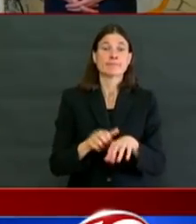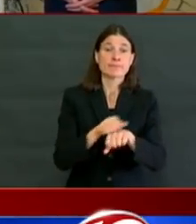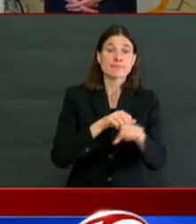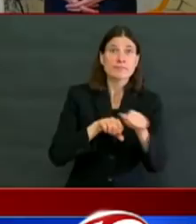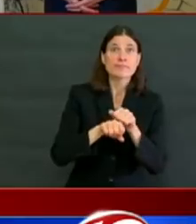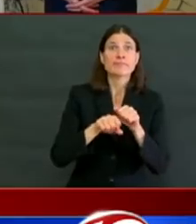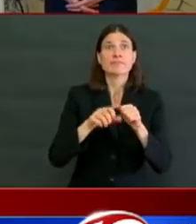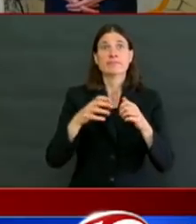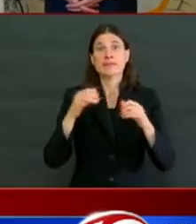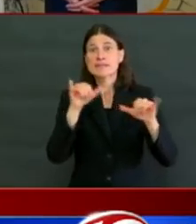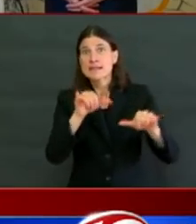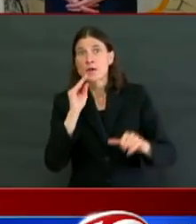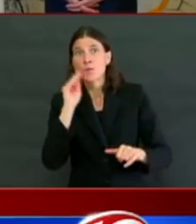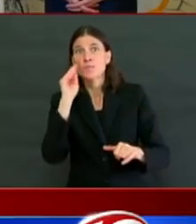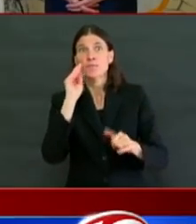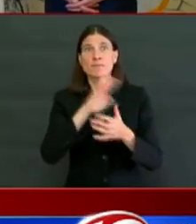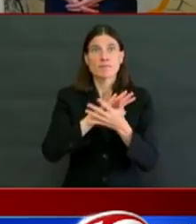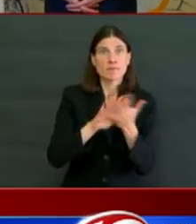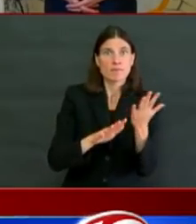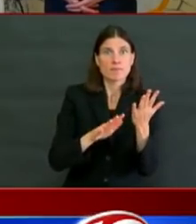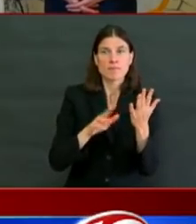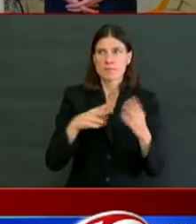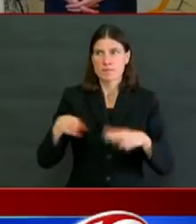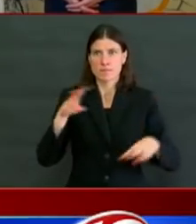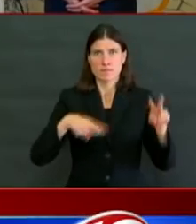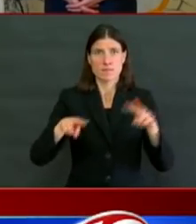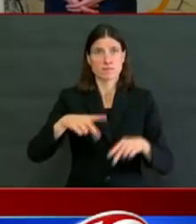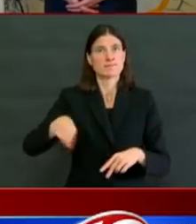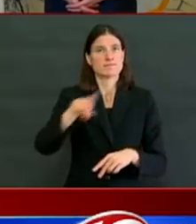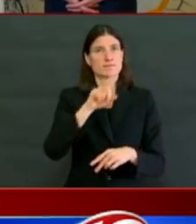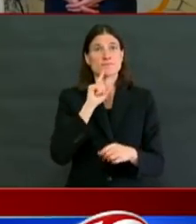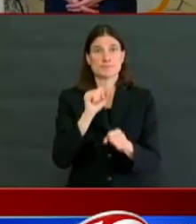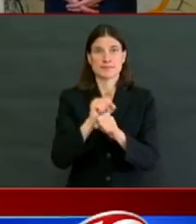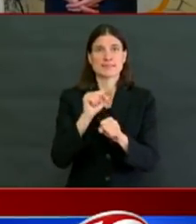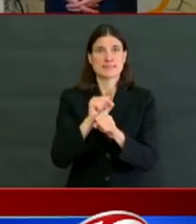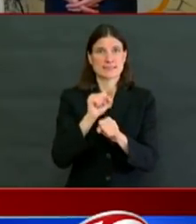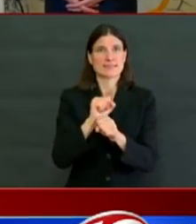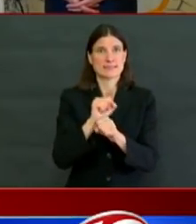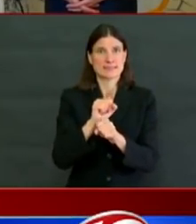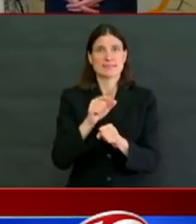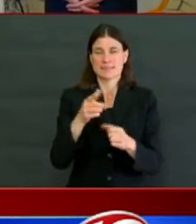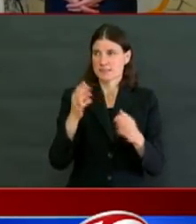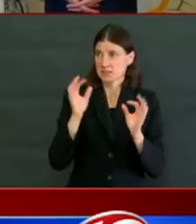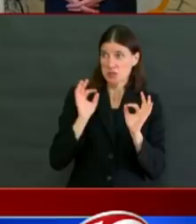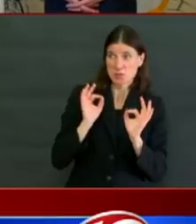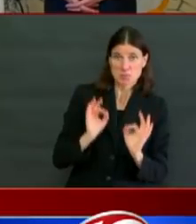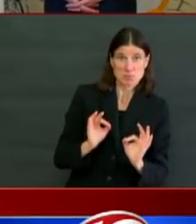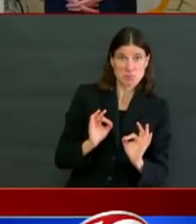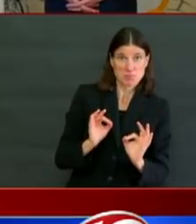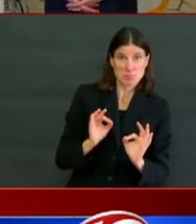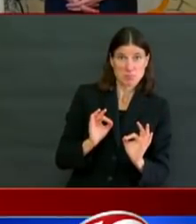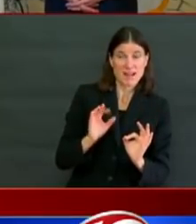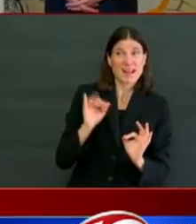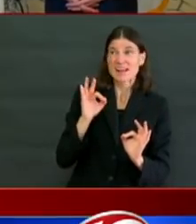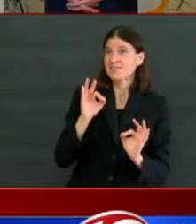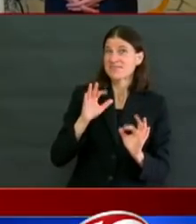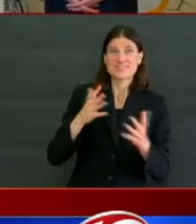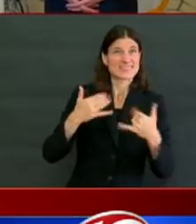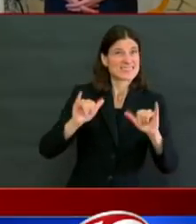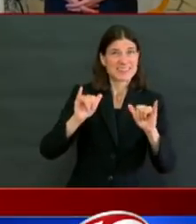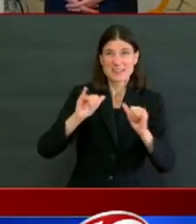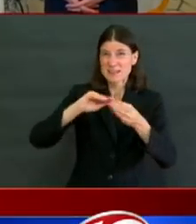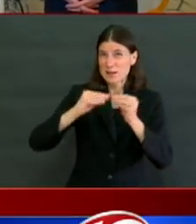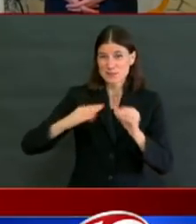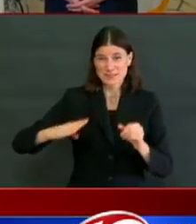then it's almost certainly the case that I will not be, that I'll have to do what other governors are doing and extend our stay-at-home order. And I